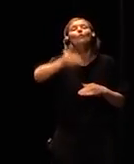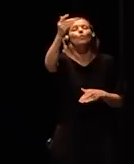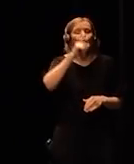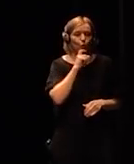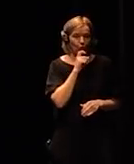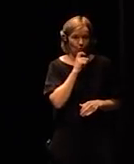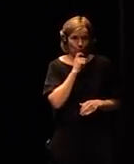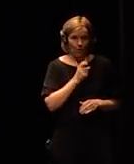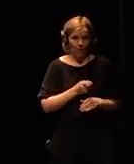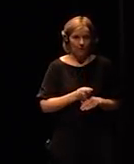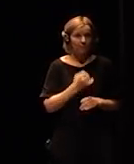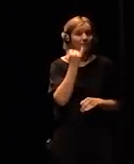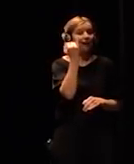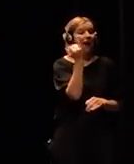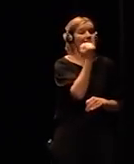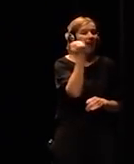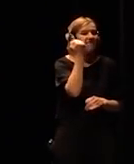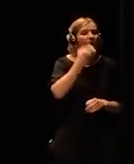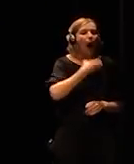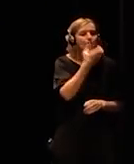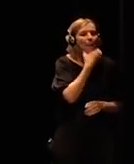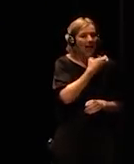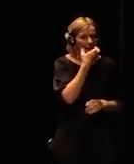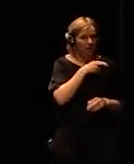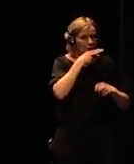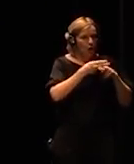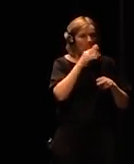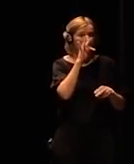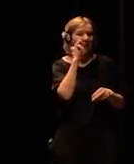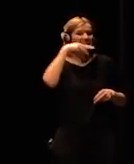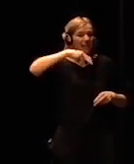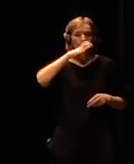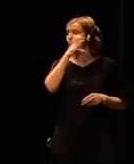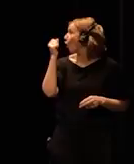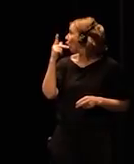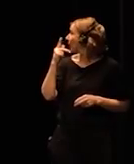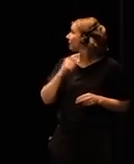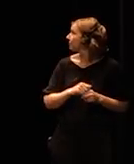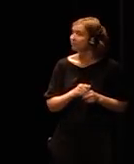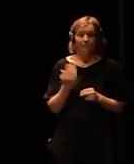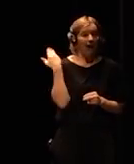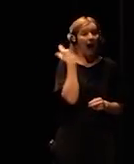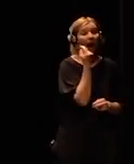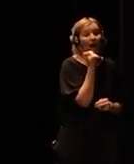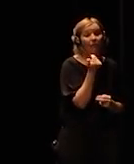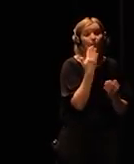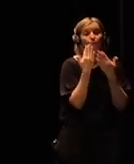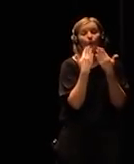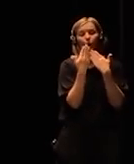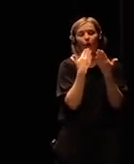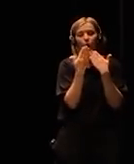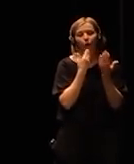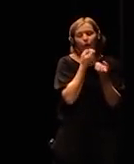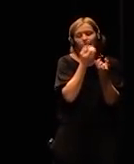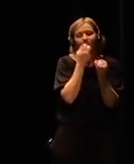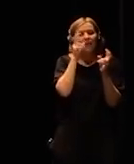Seven days ago at the European Commission event on data privacy, this is what he said. We shouldn't sugarcoat the consequences.